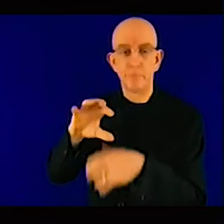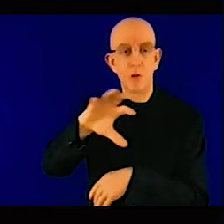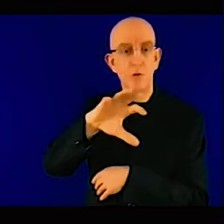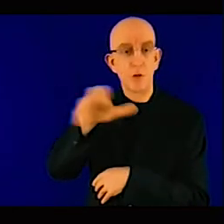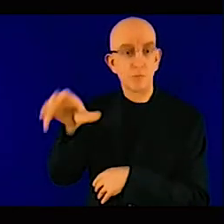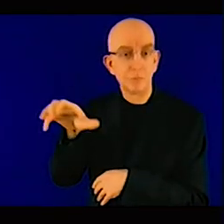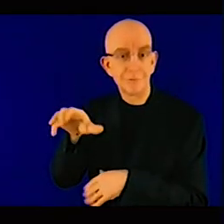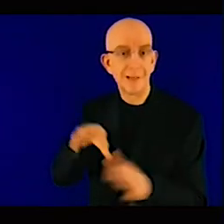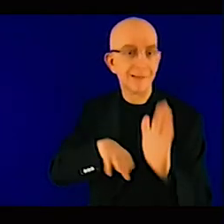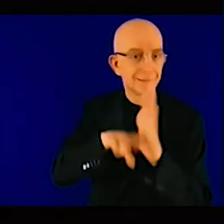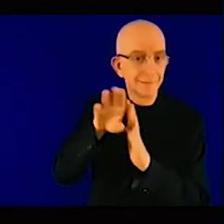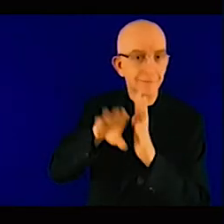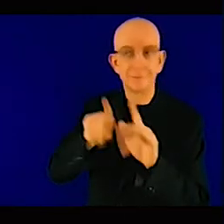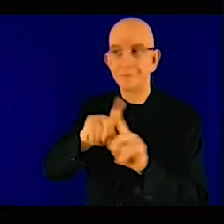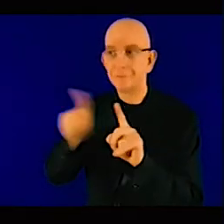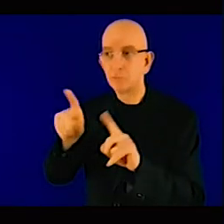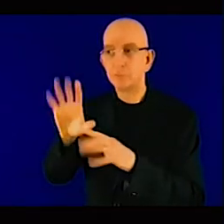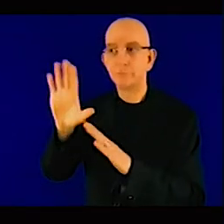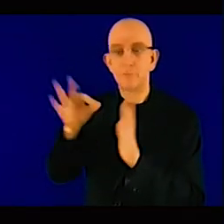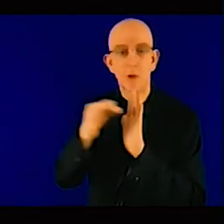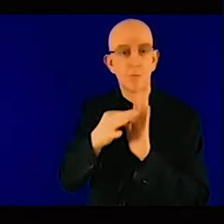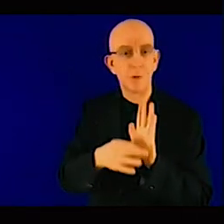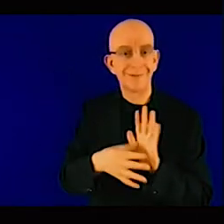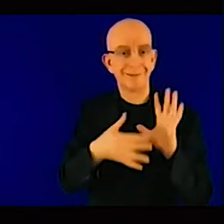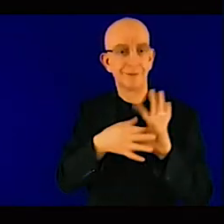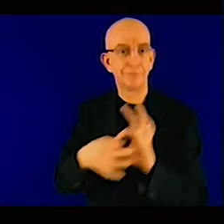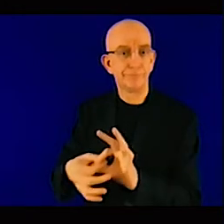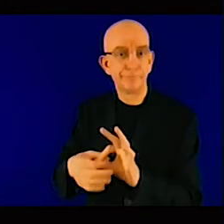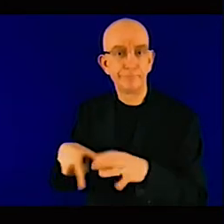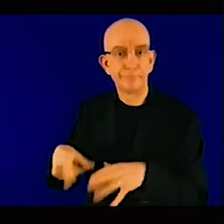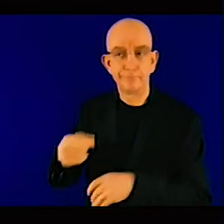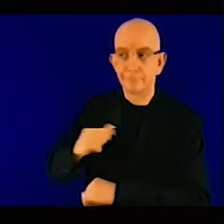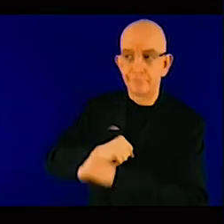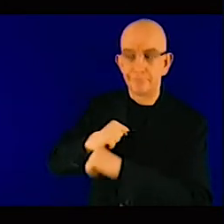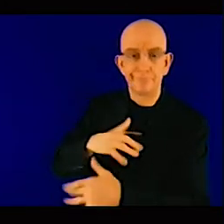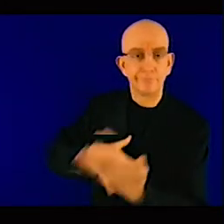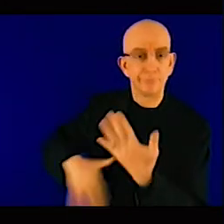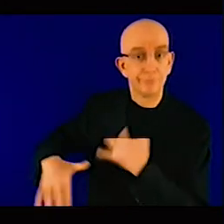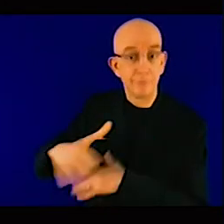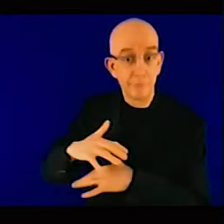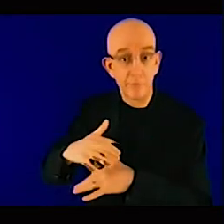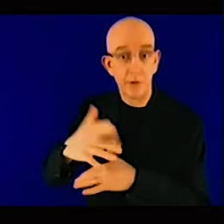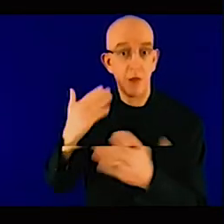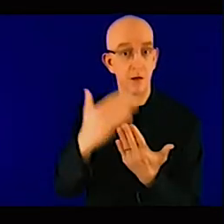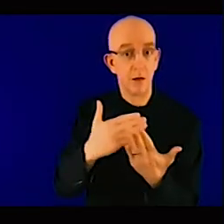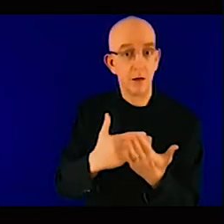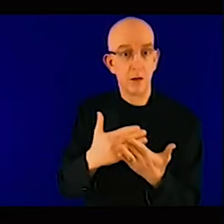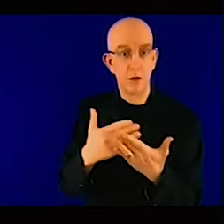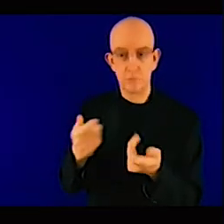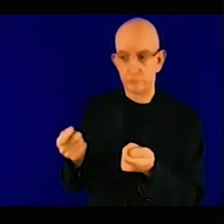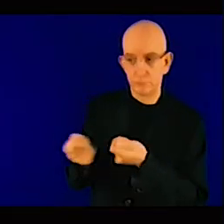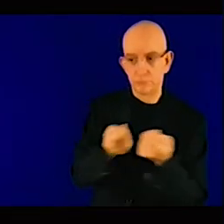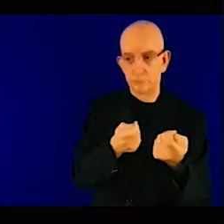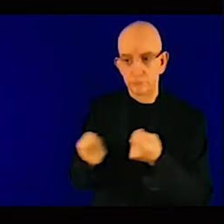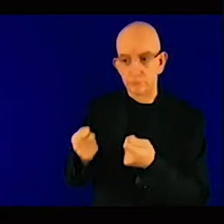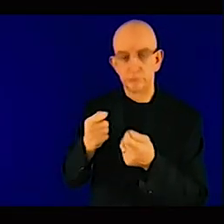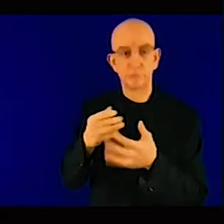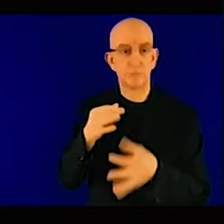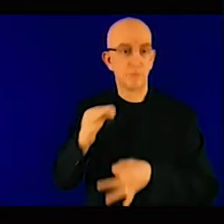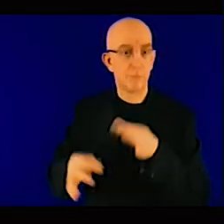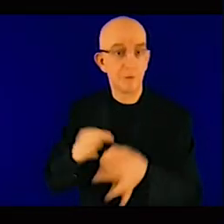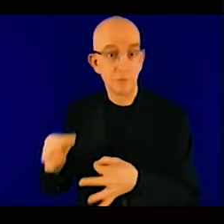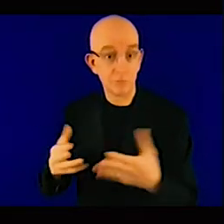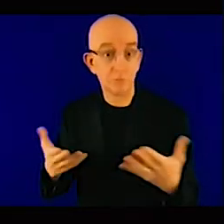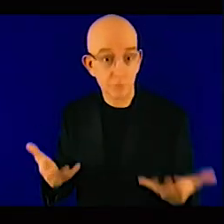another colleague can come in on, on, the development of the NDCs, what goes into them and, you know, how realistic are we